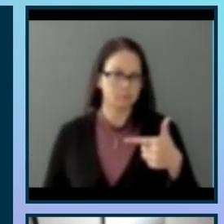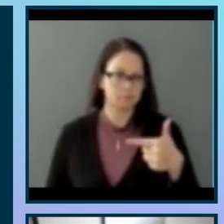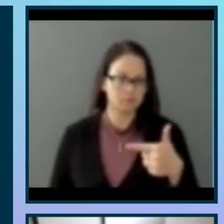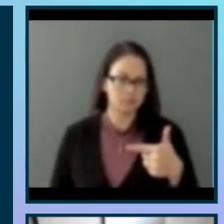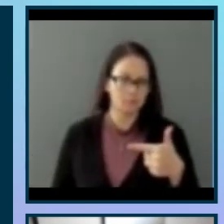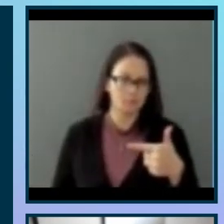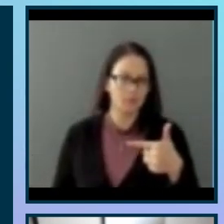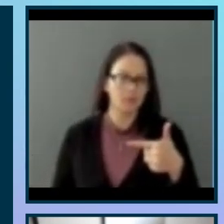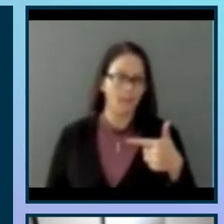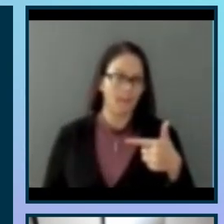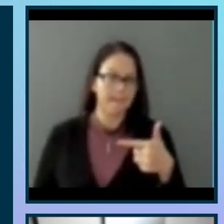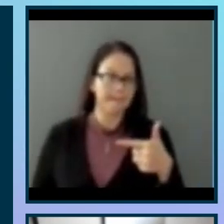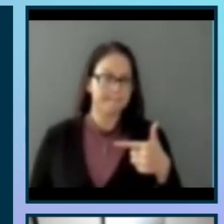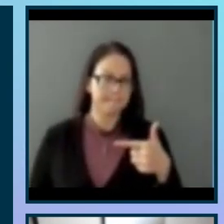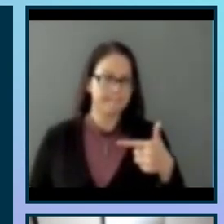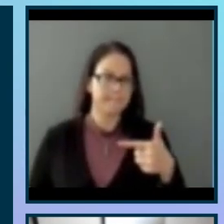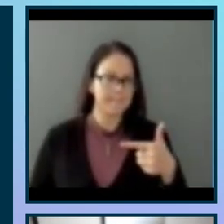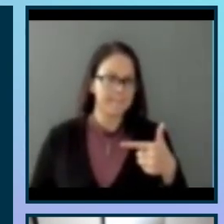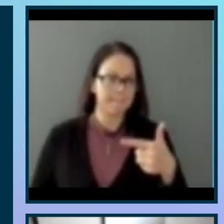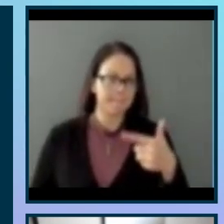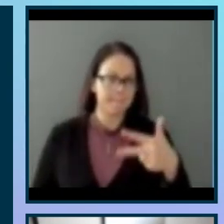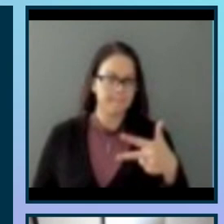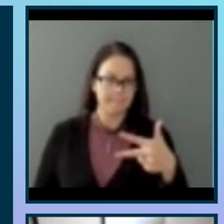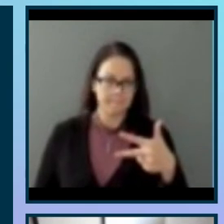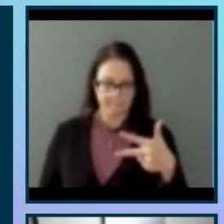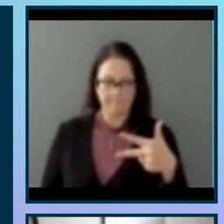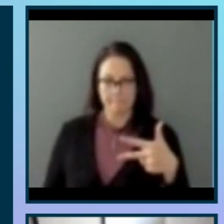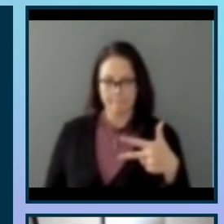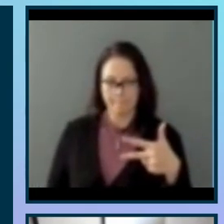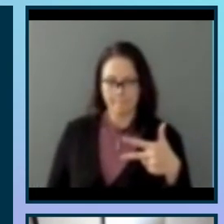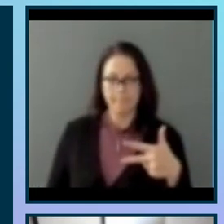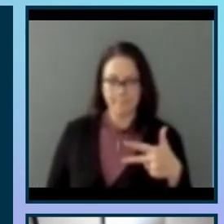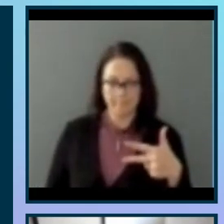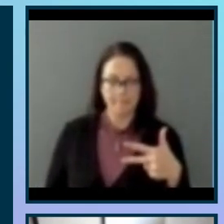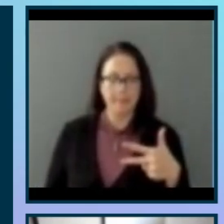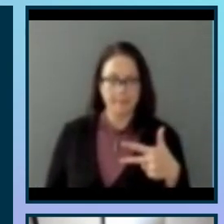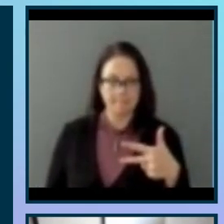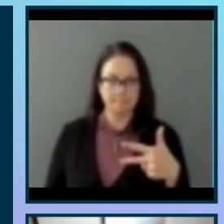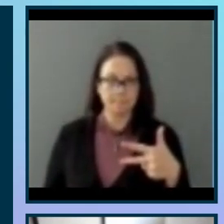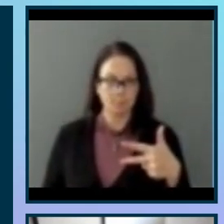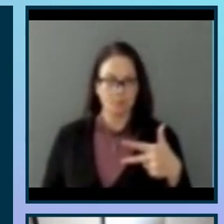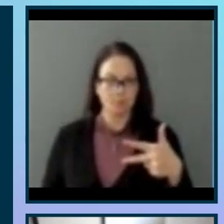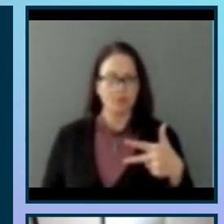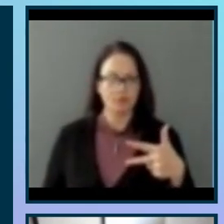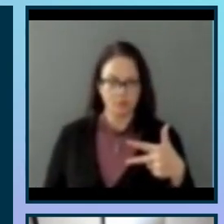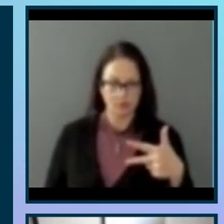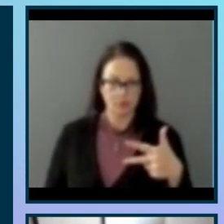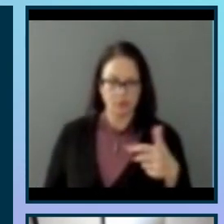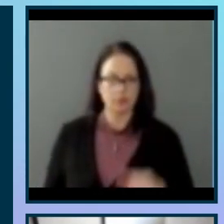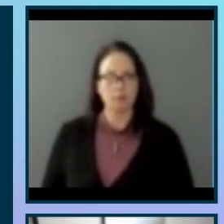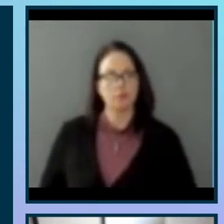impacts of climate change on sounds, and unexpected changes in nature during the eclipse.